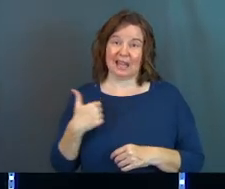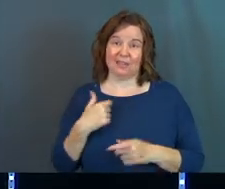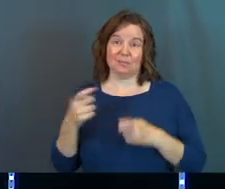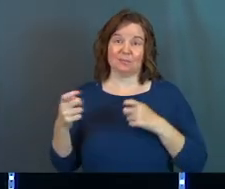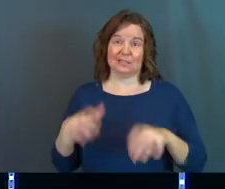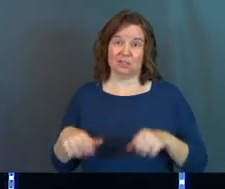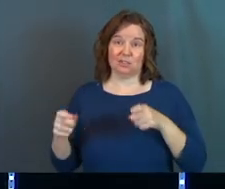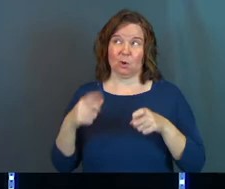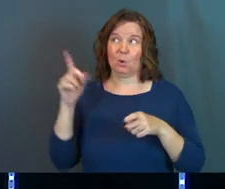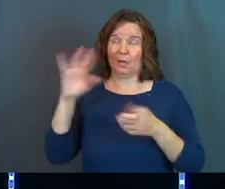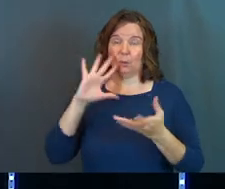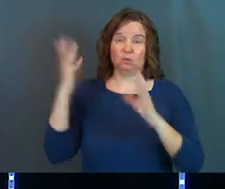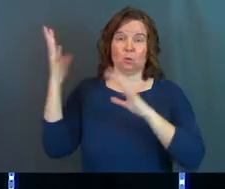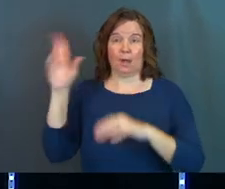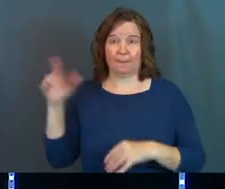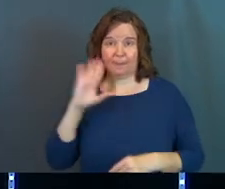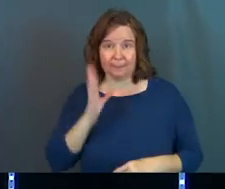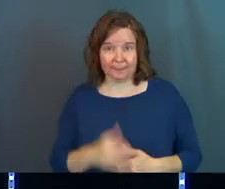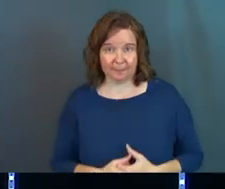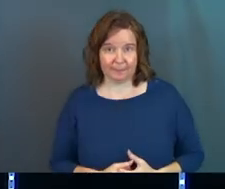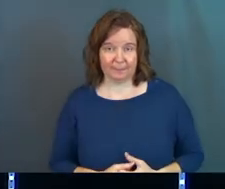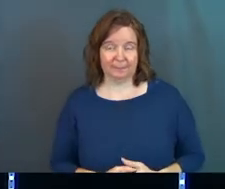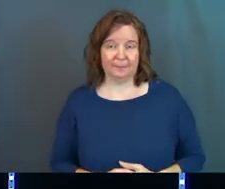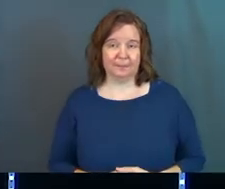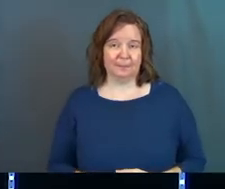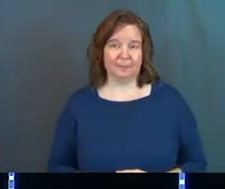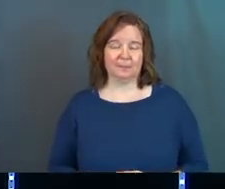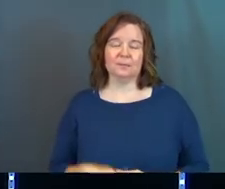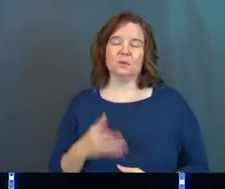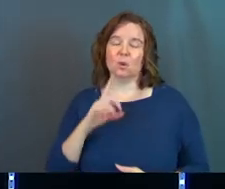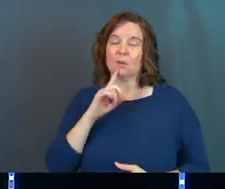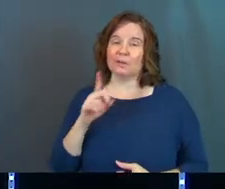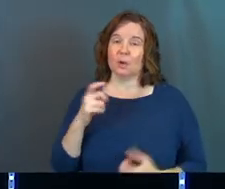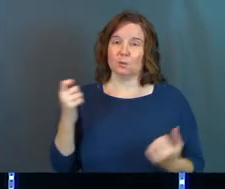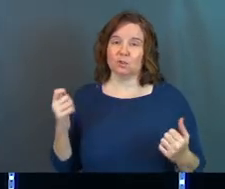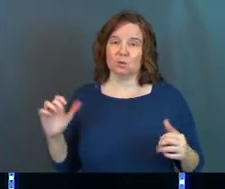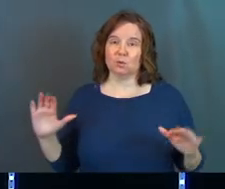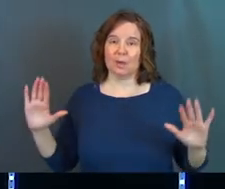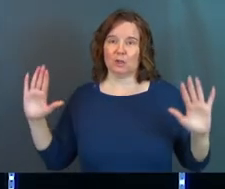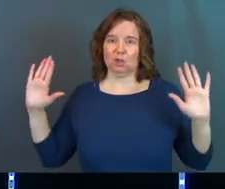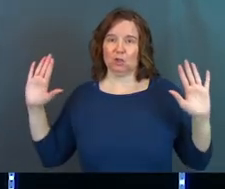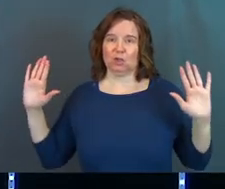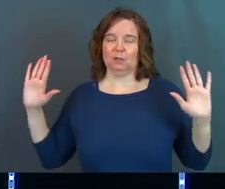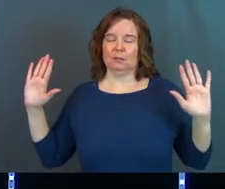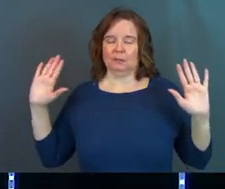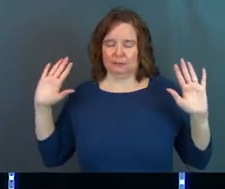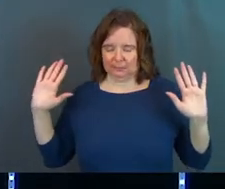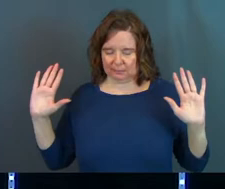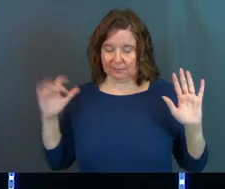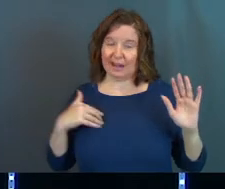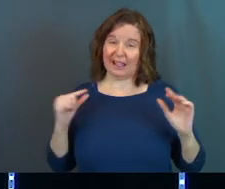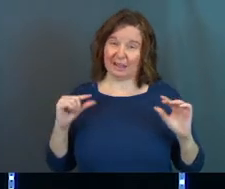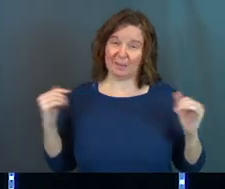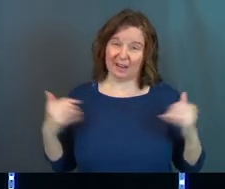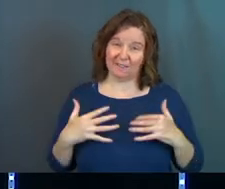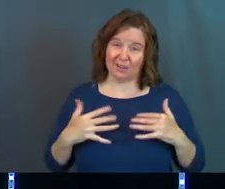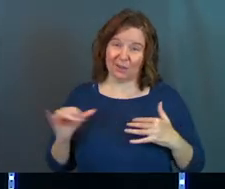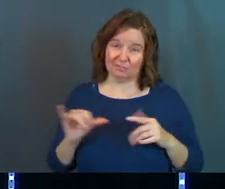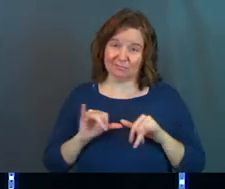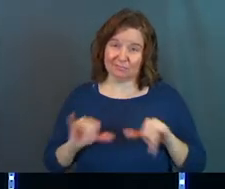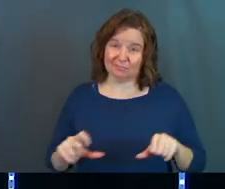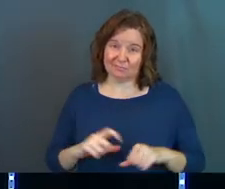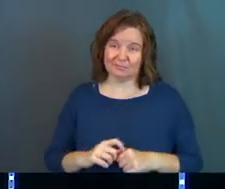be in charge or he'll screw it up. So there was surrender, a little bit of fear as well.